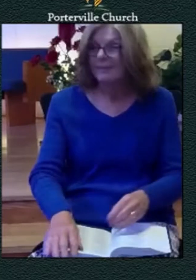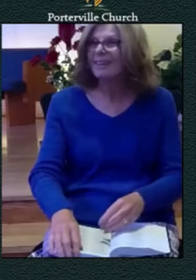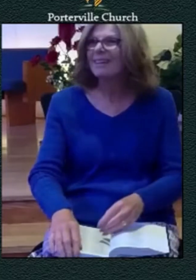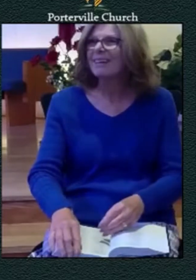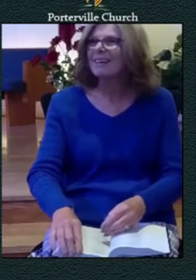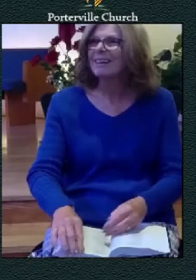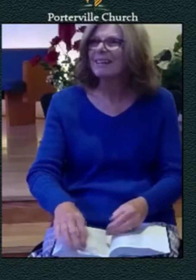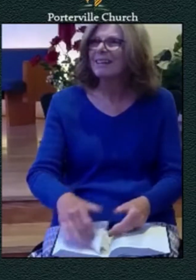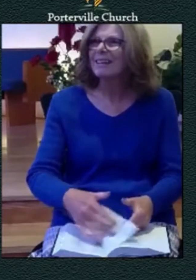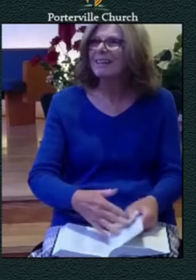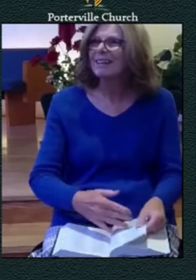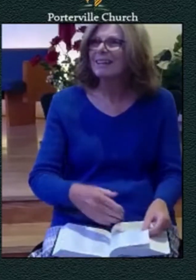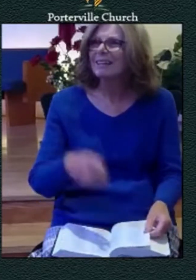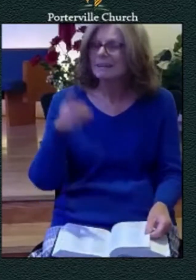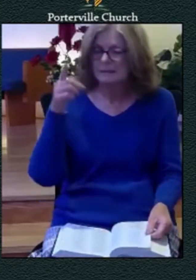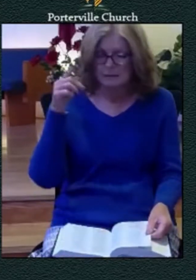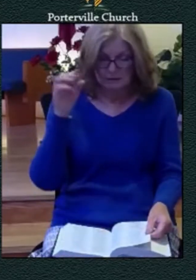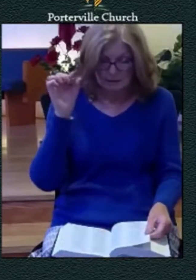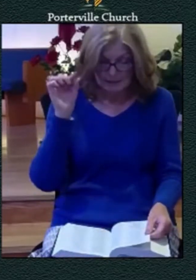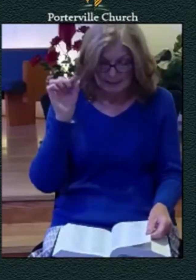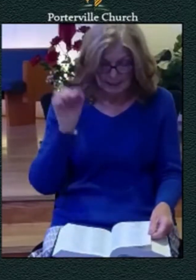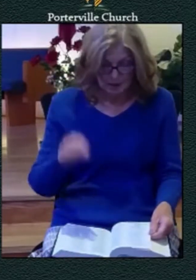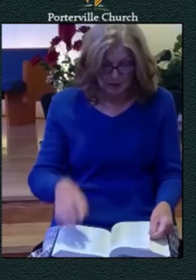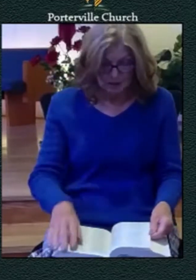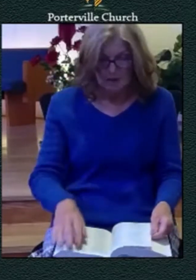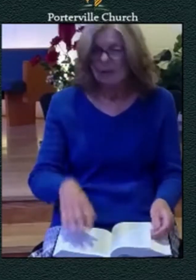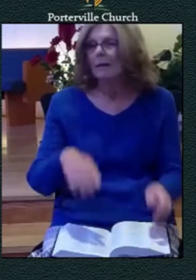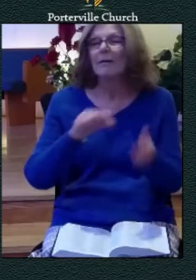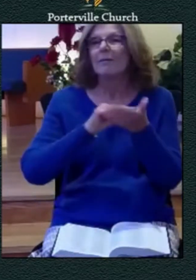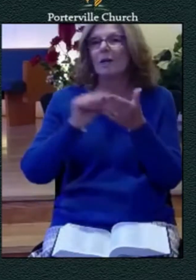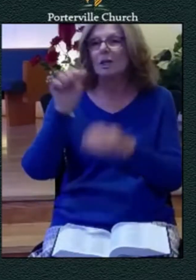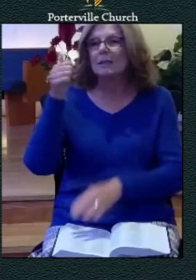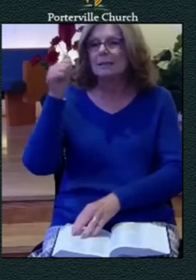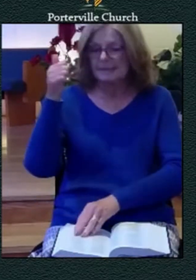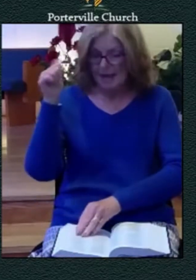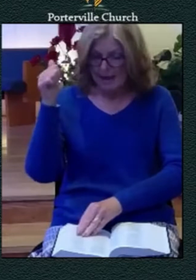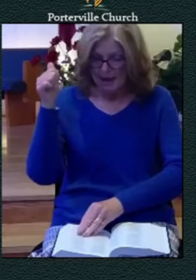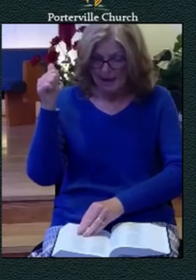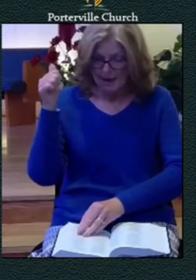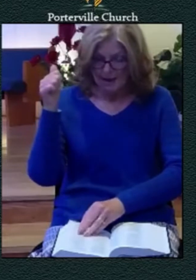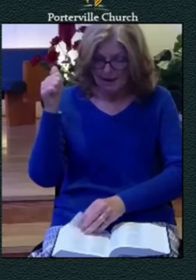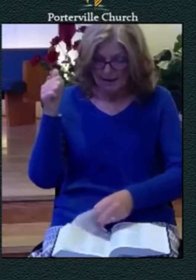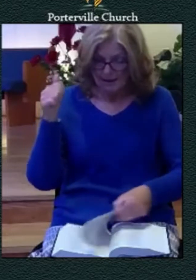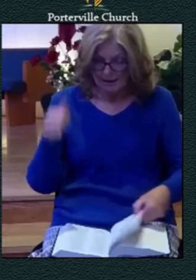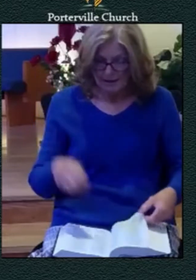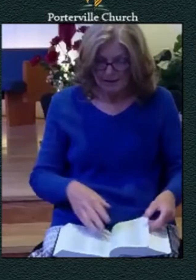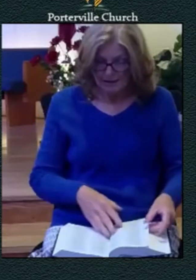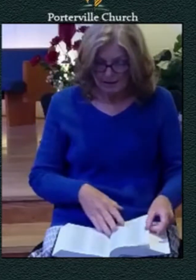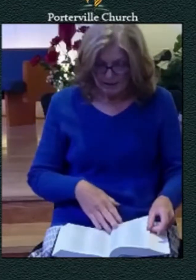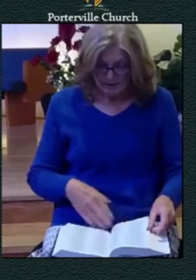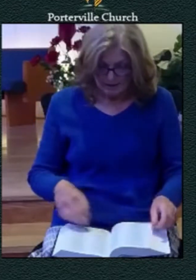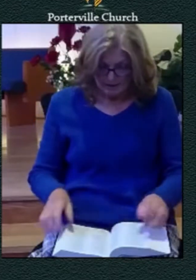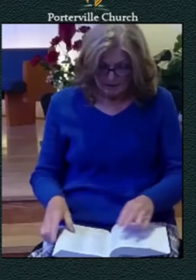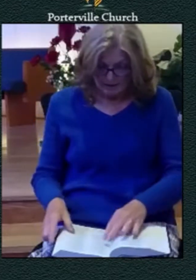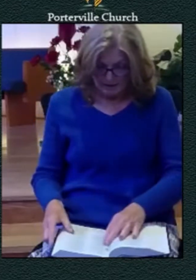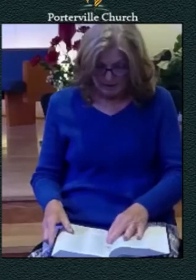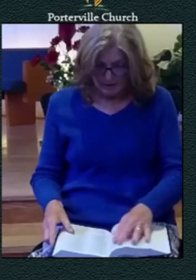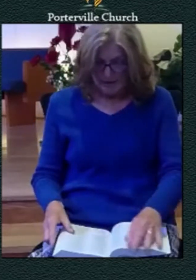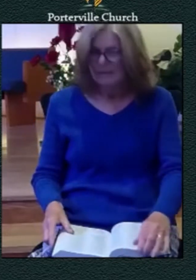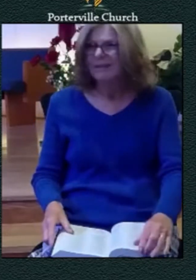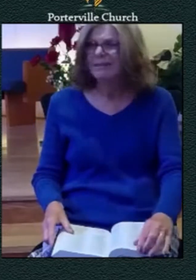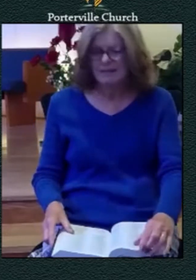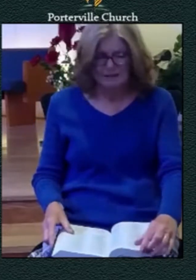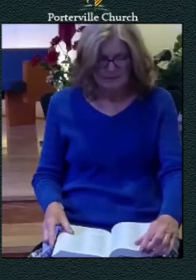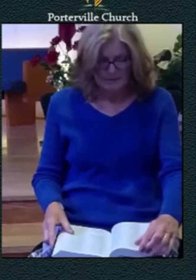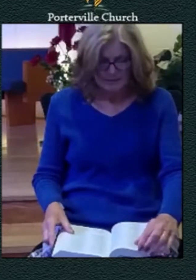we want to pay closer attention to verse 10 and once again i mentioned this in past weeks there's quite a variety of translations of this